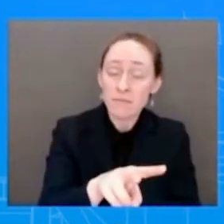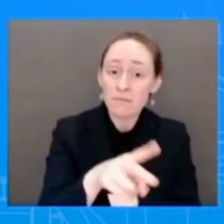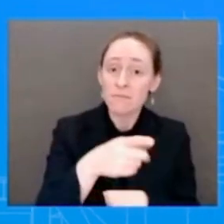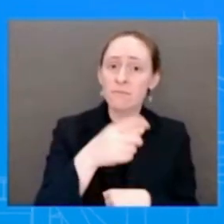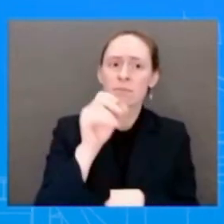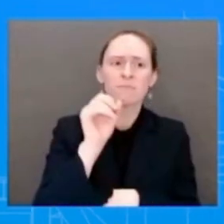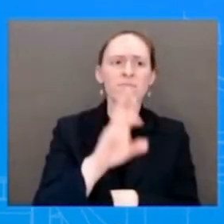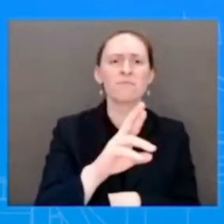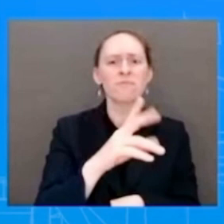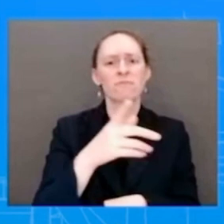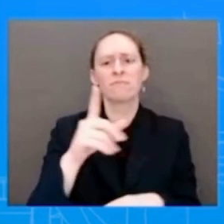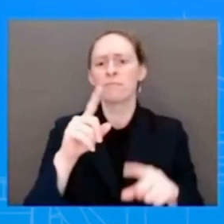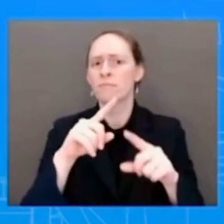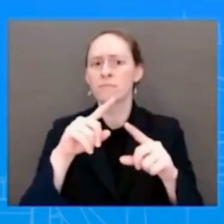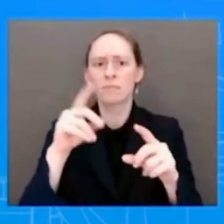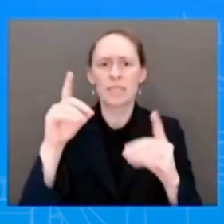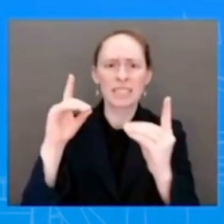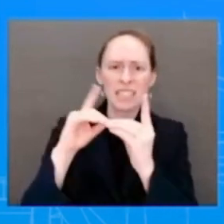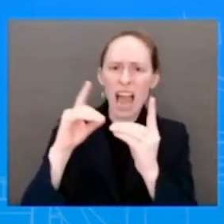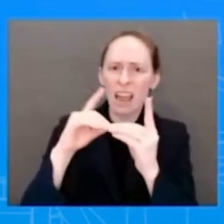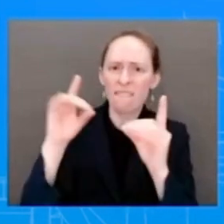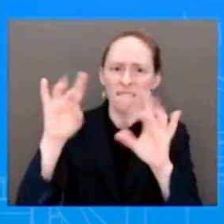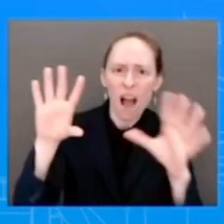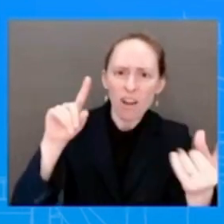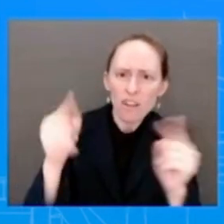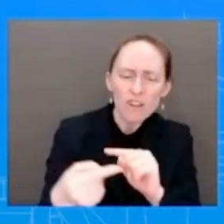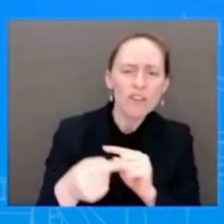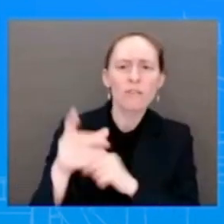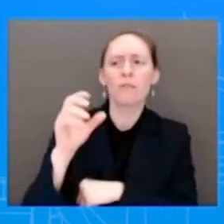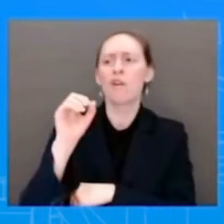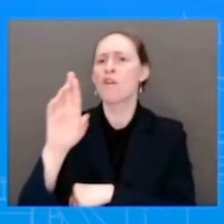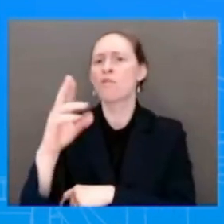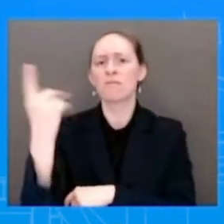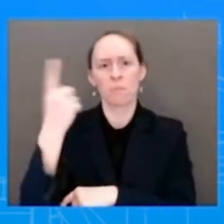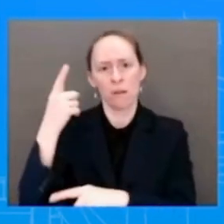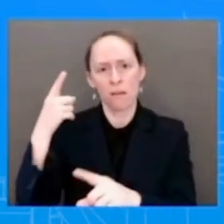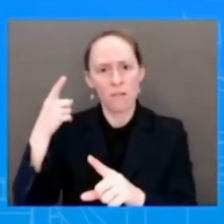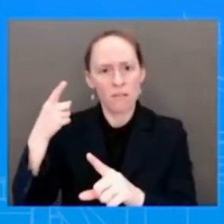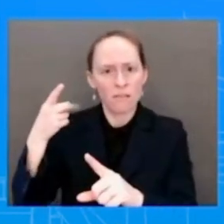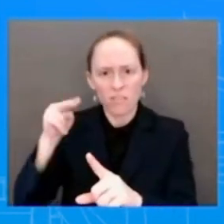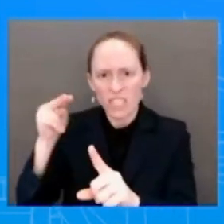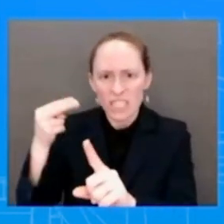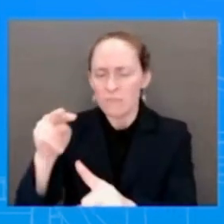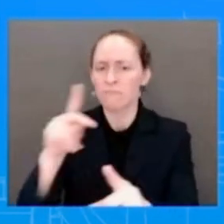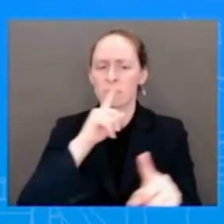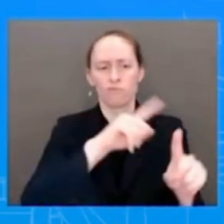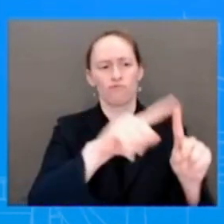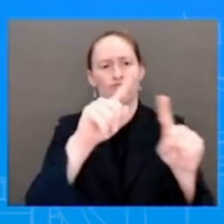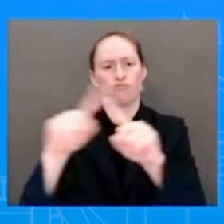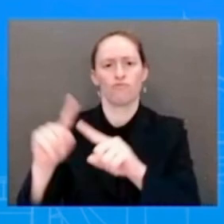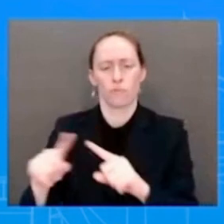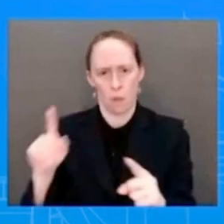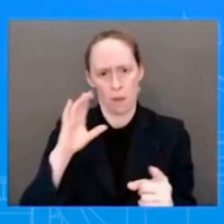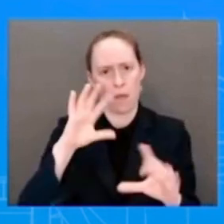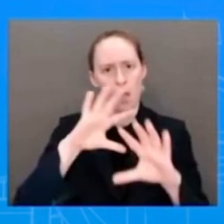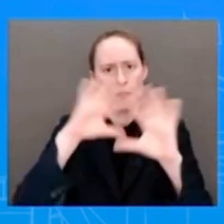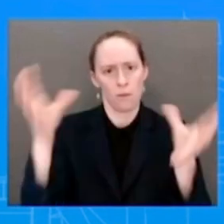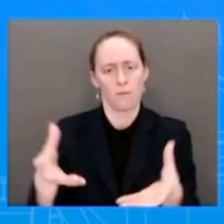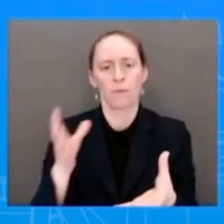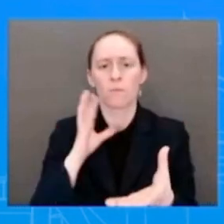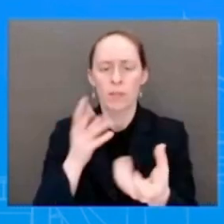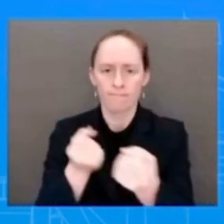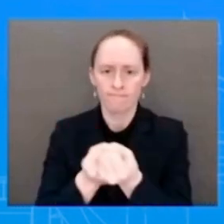security is a top priority, of course, but I would also like to touch on another priority, protecting access to reproductive care